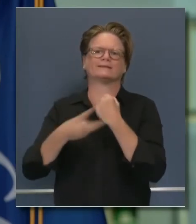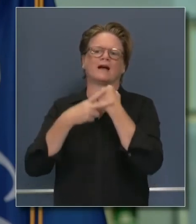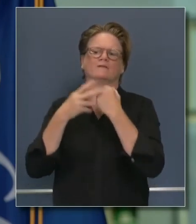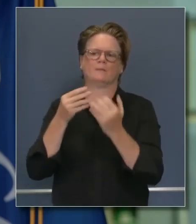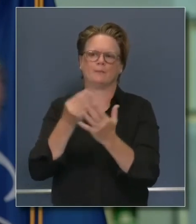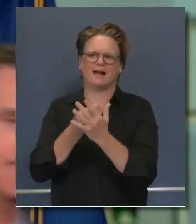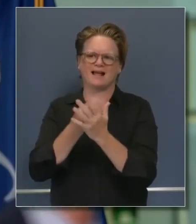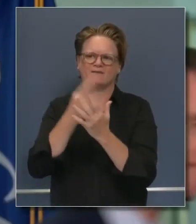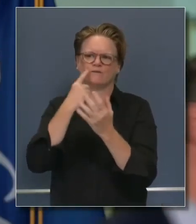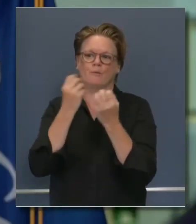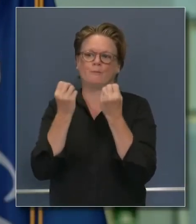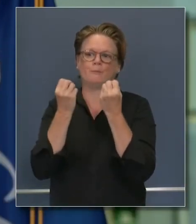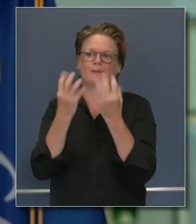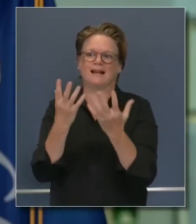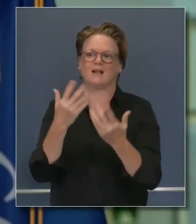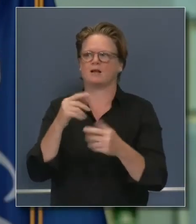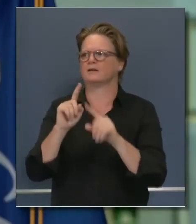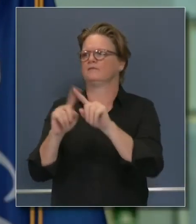plans.